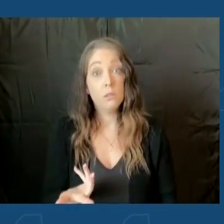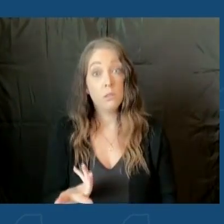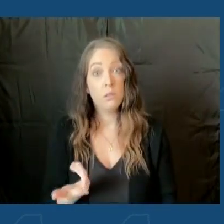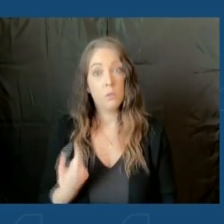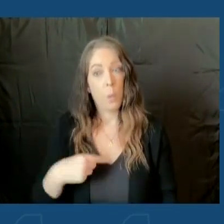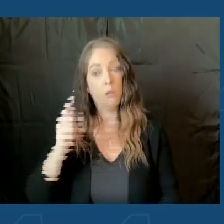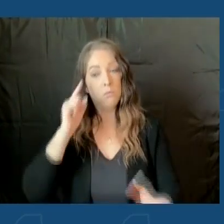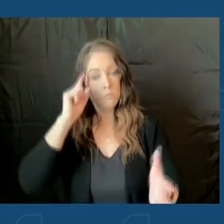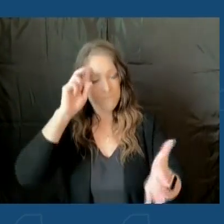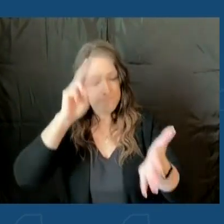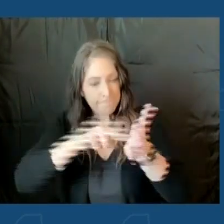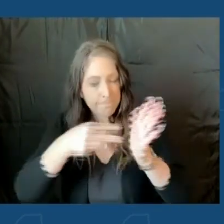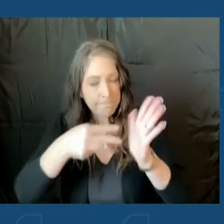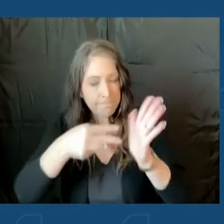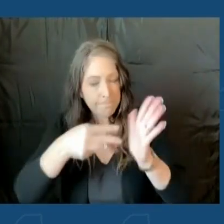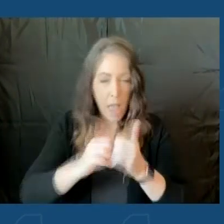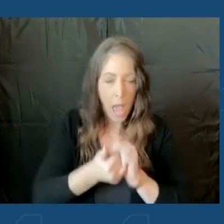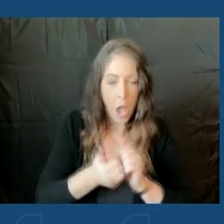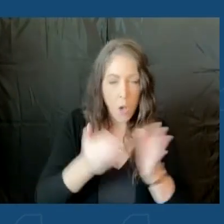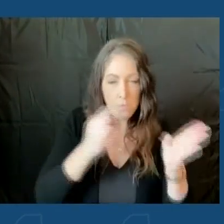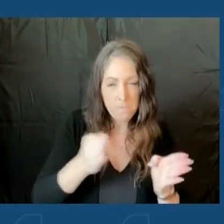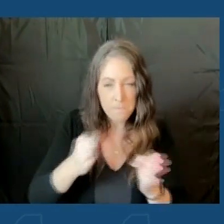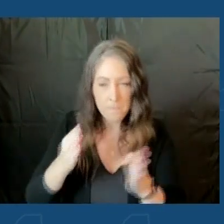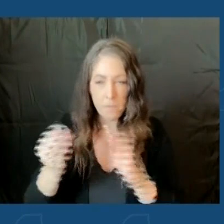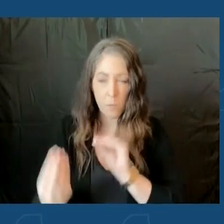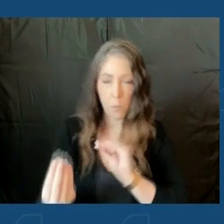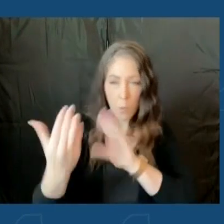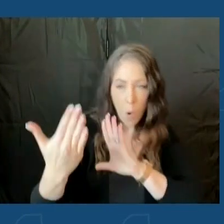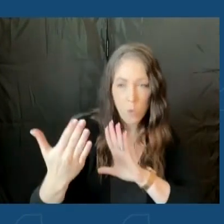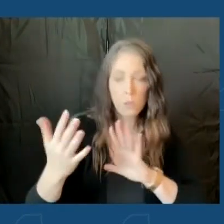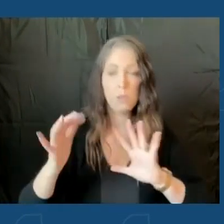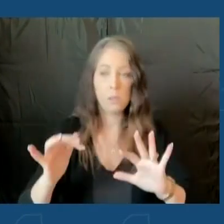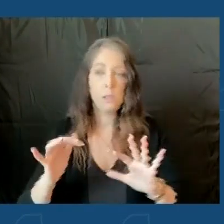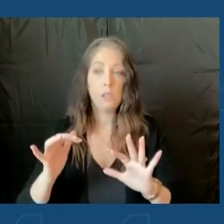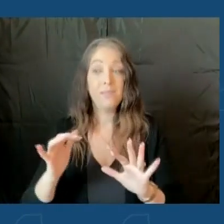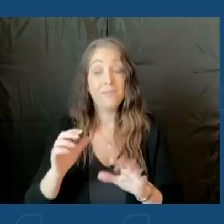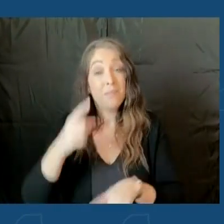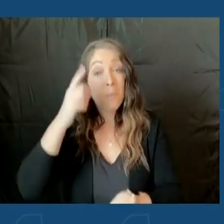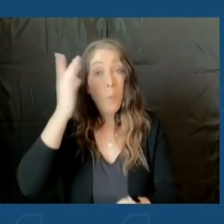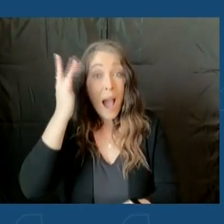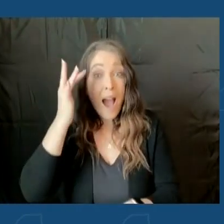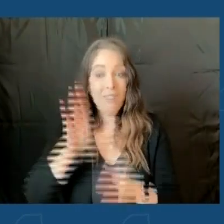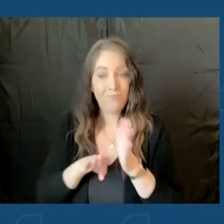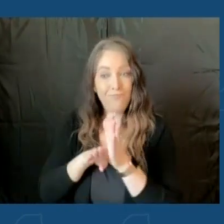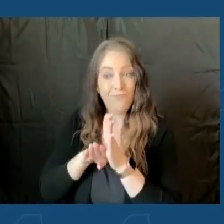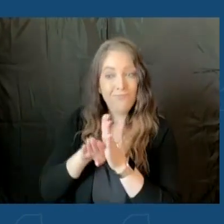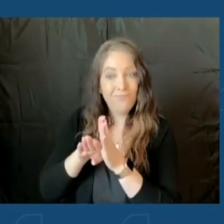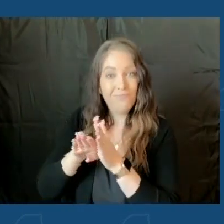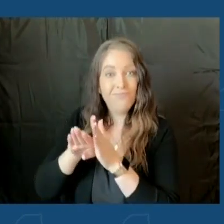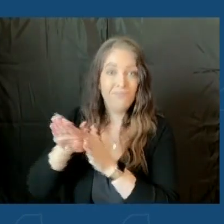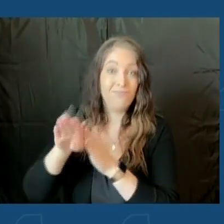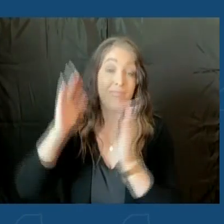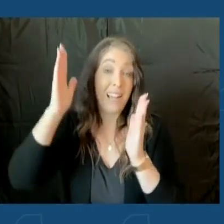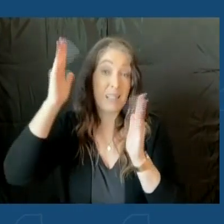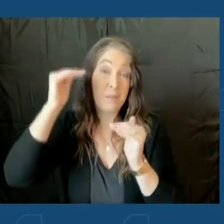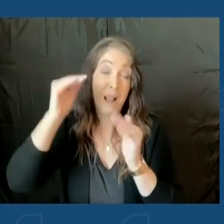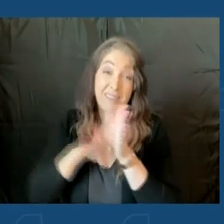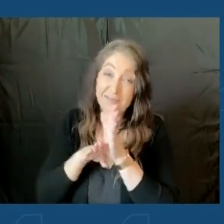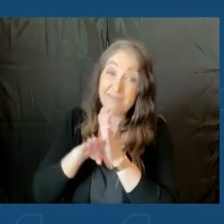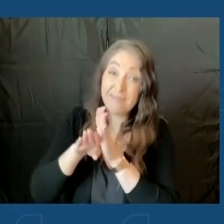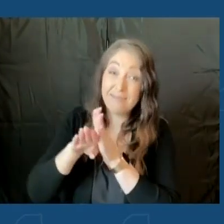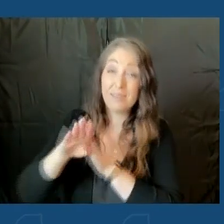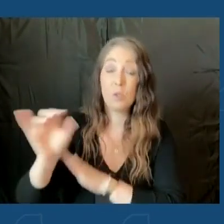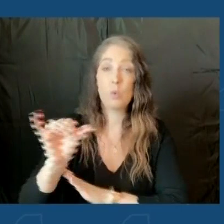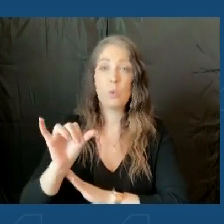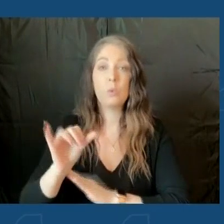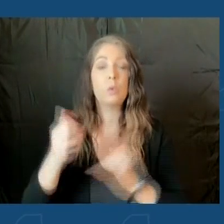about how we're going to deal with this pandemic because it is trending upward and we expect it to continue to increase. So that's sort of our map, but